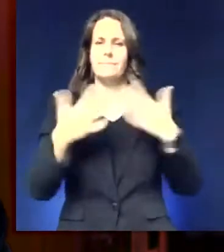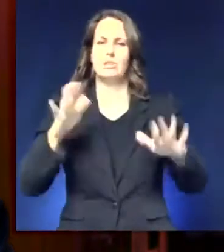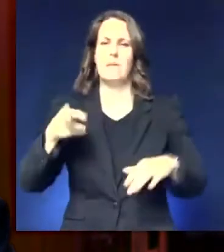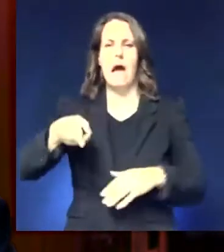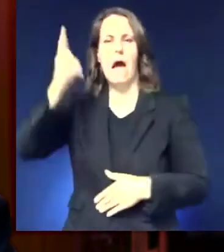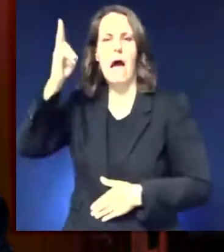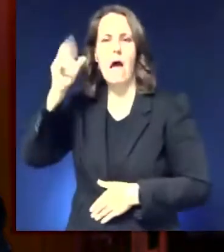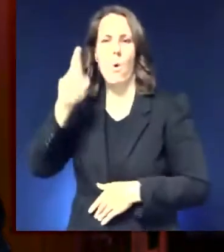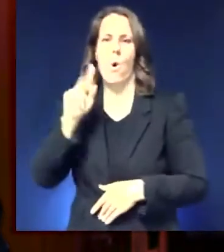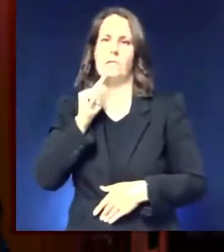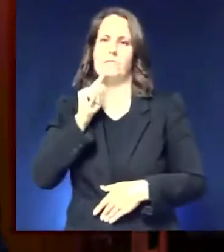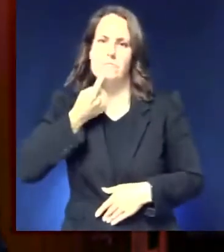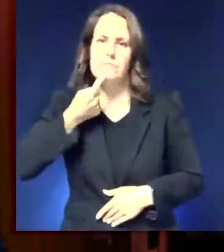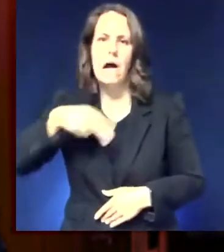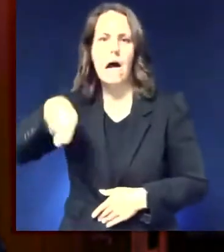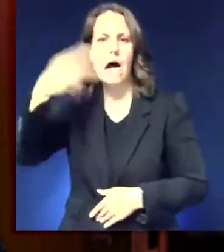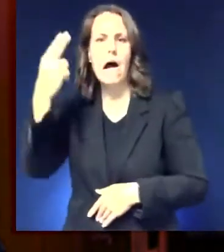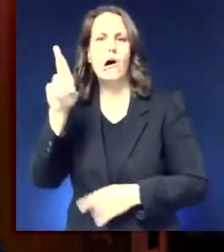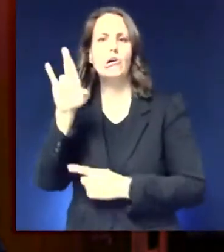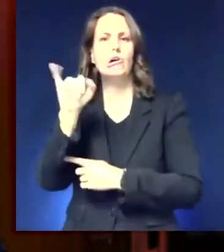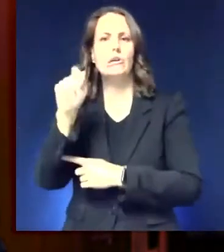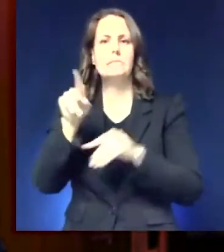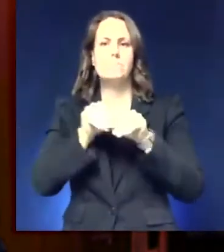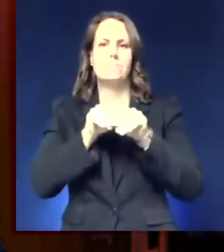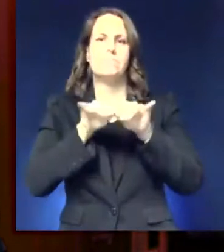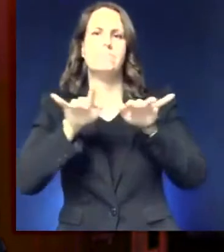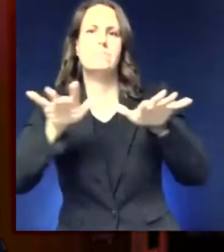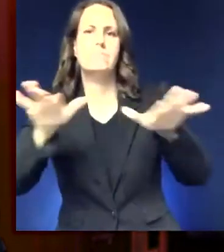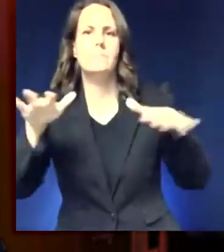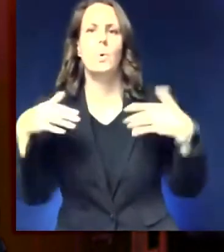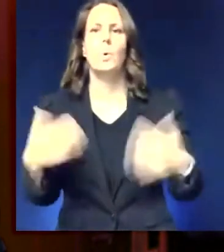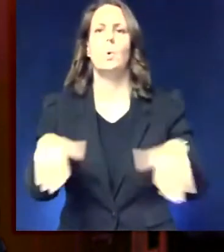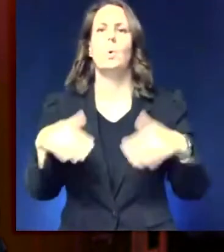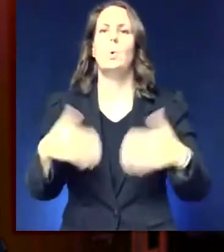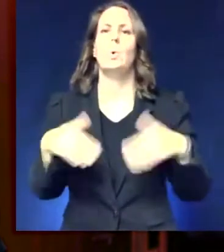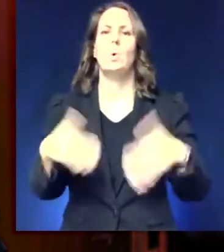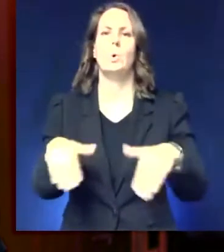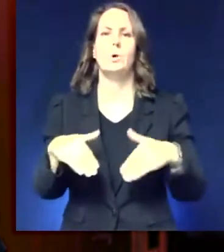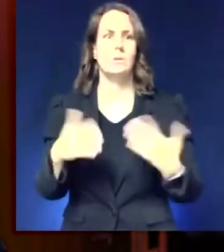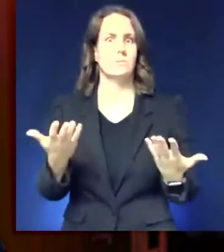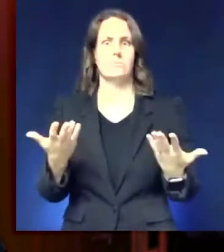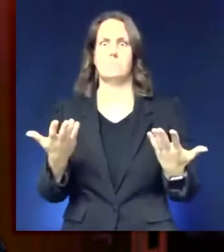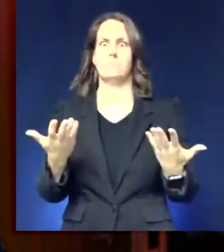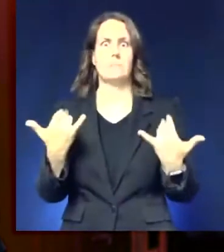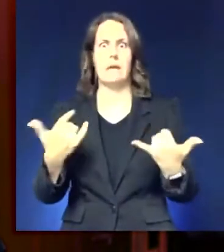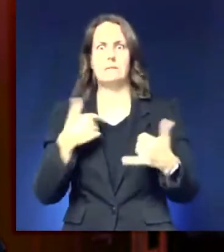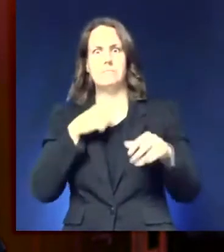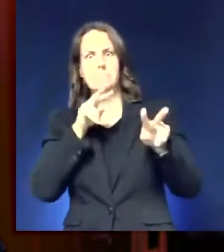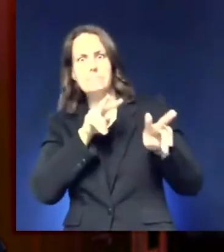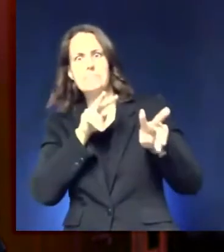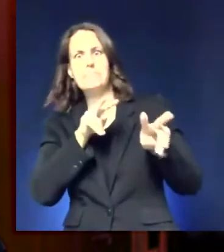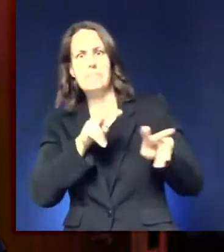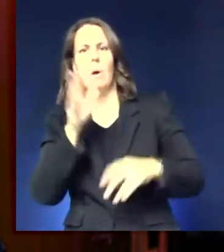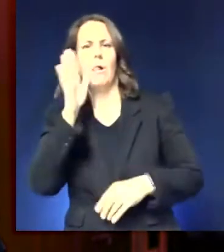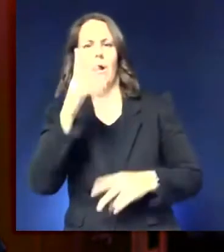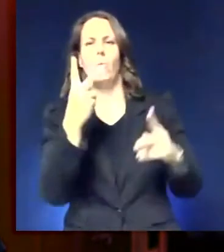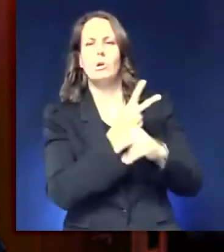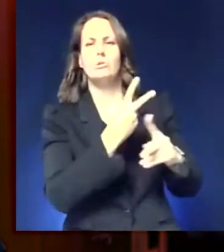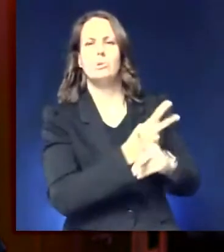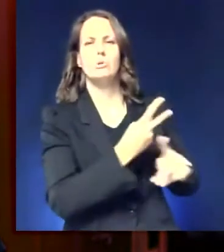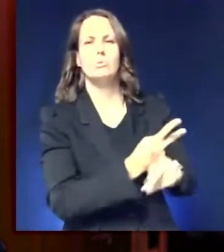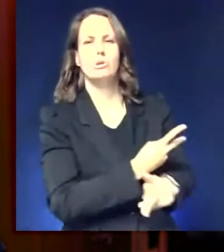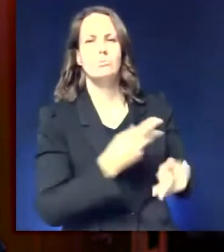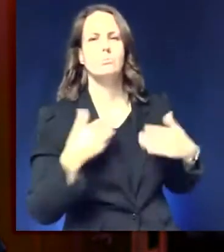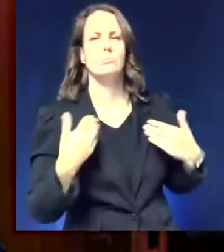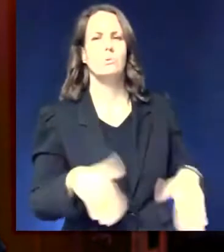Folks, this Delta variant is no joke. It is highly infectious and is spreading more quickly than any other strain of the